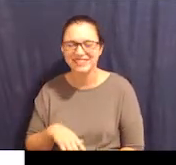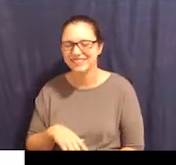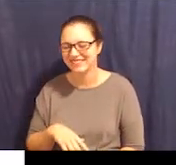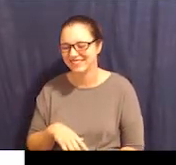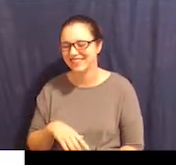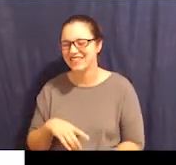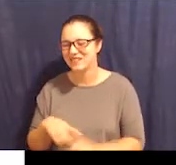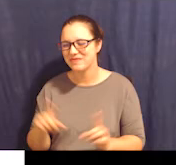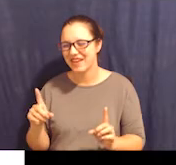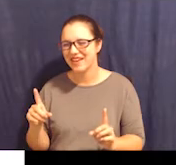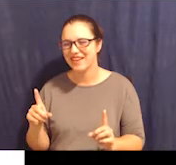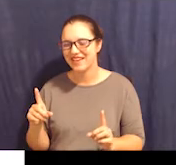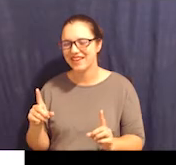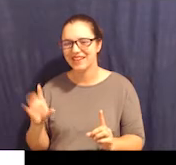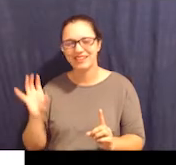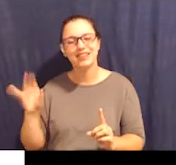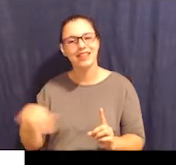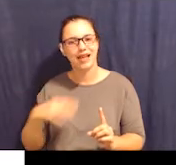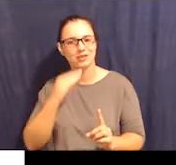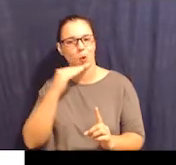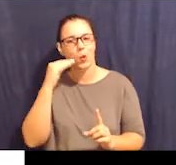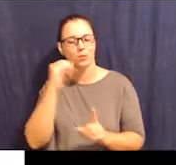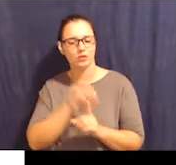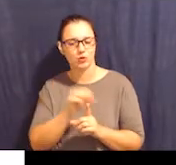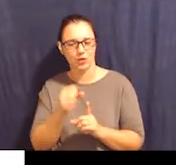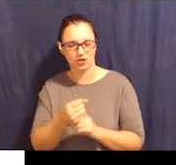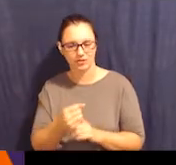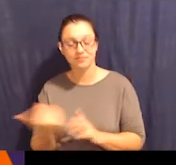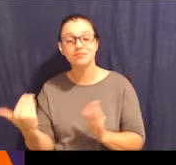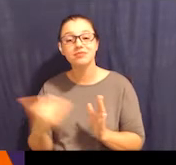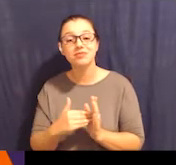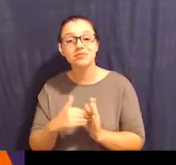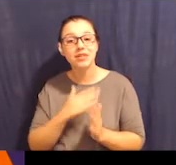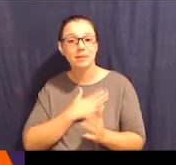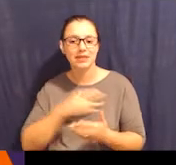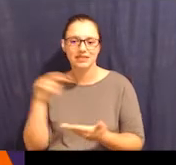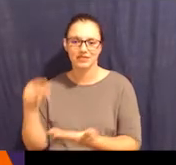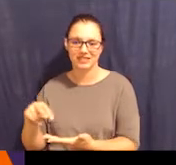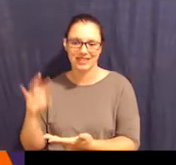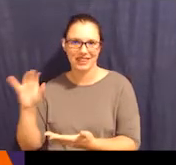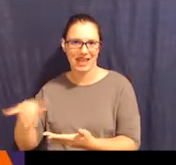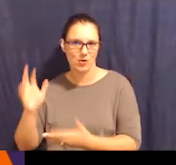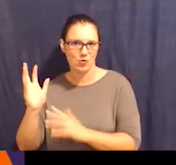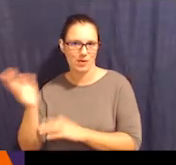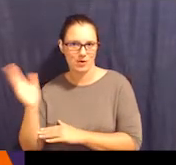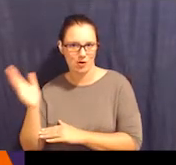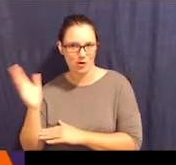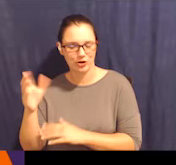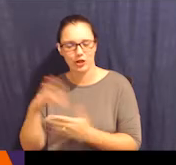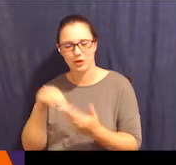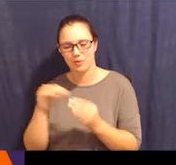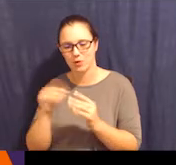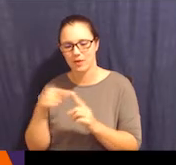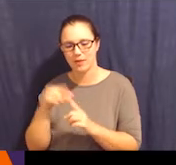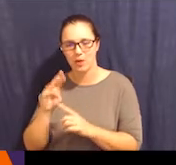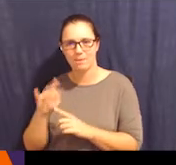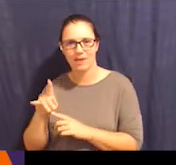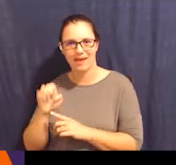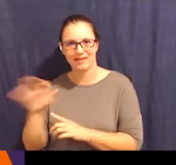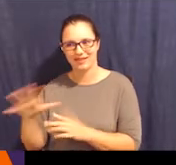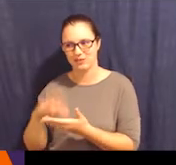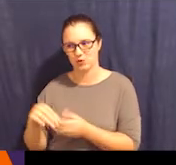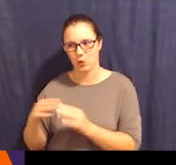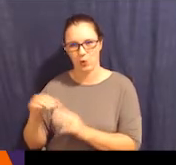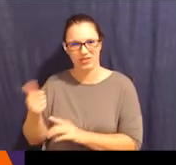but so that's the home situation. And again, please visit that webinar and learn more about